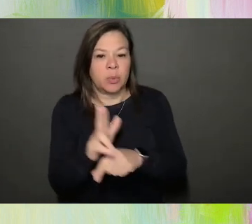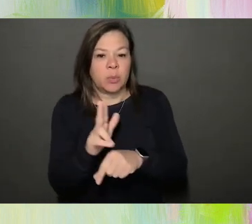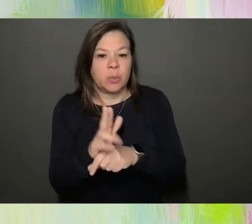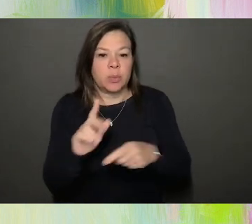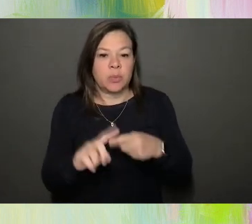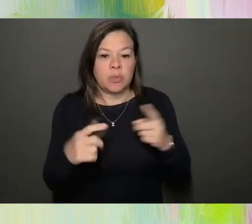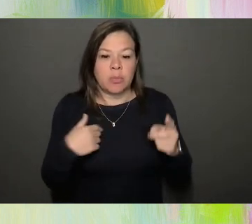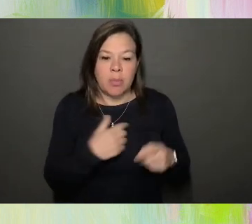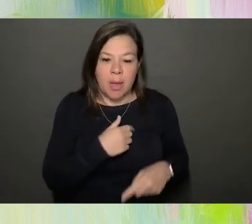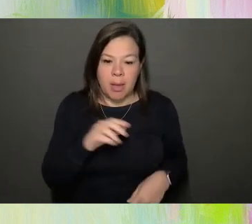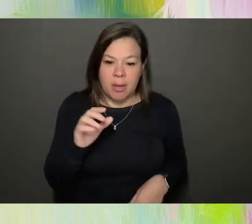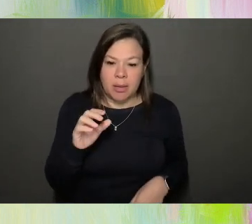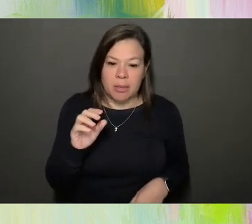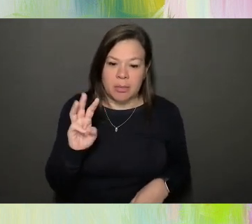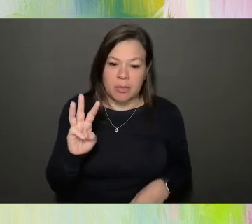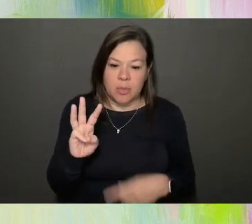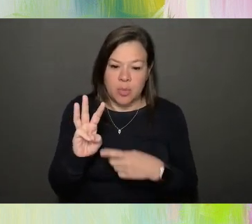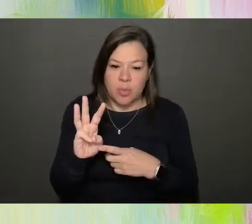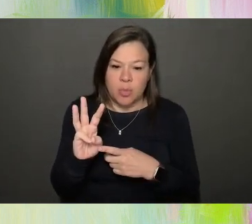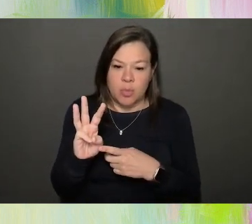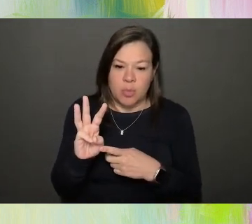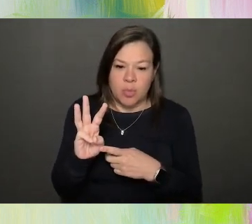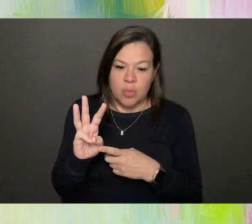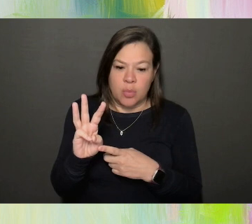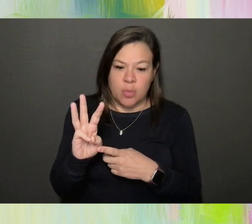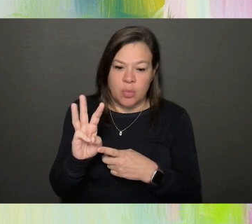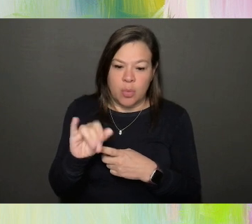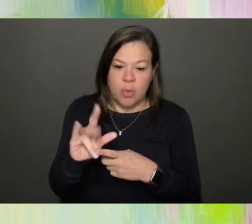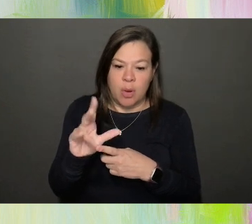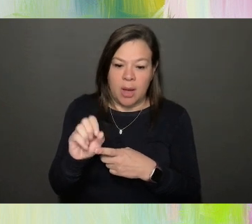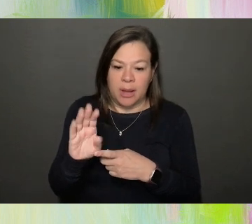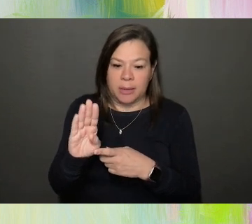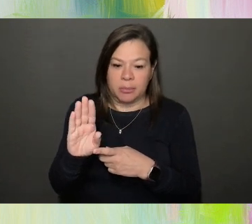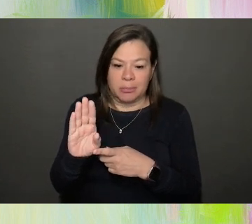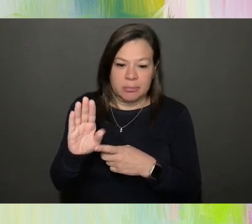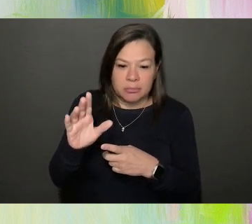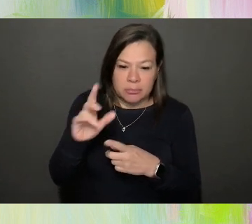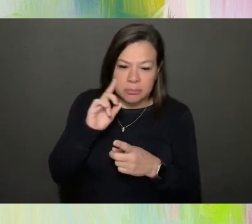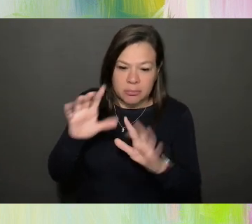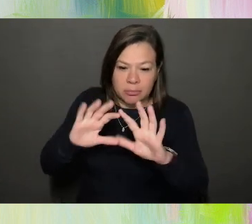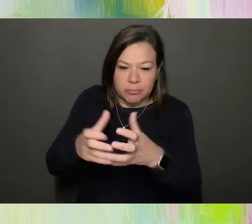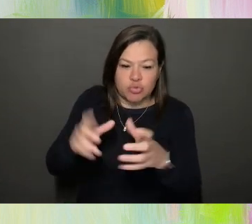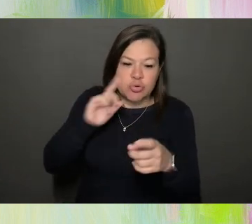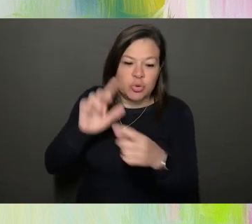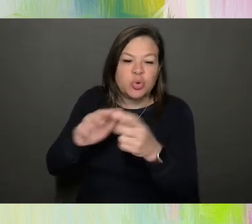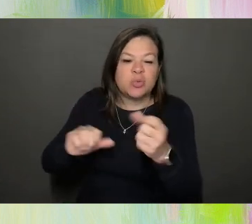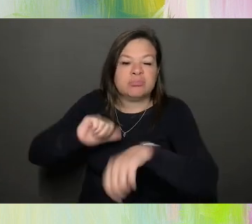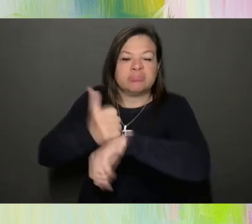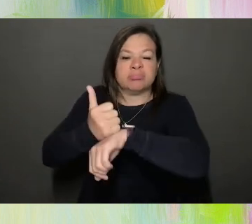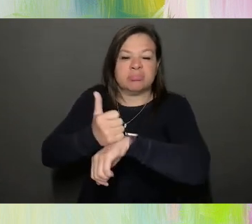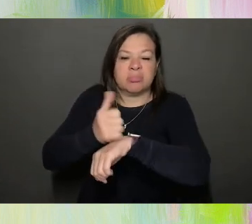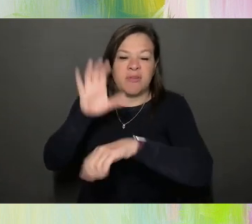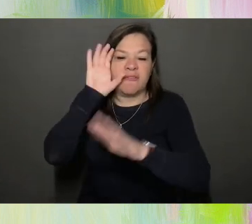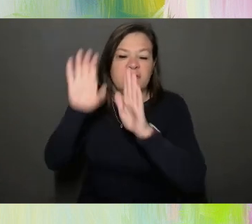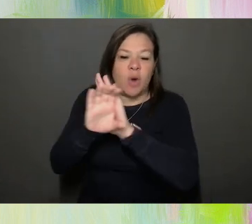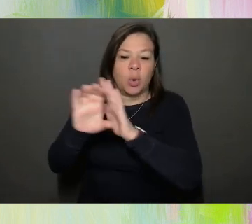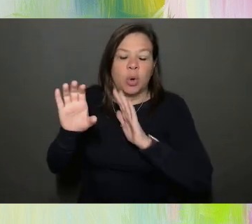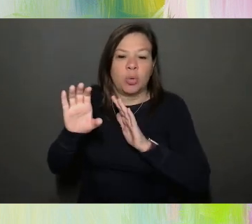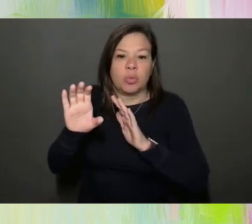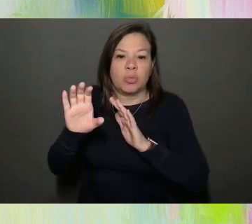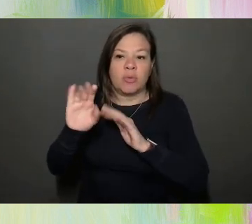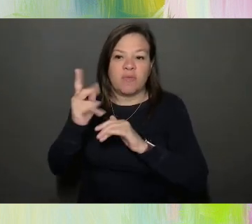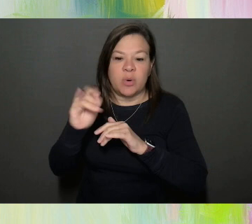Burry. So we're kind of the founders of photo boys. And then the show method stands for